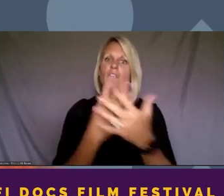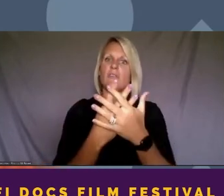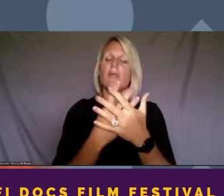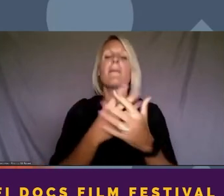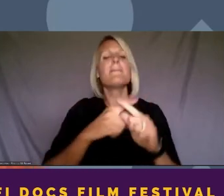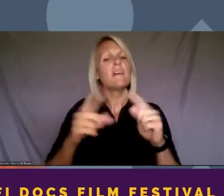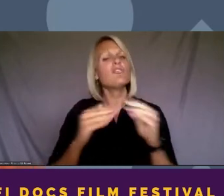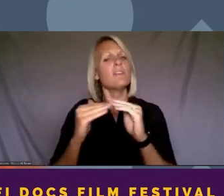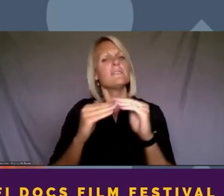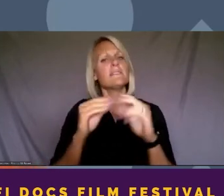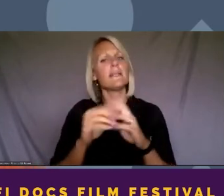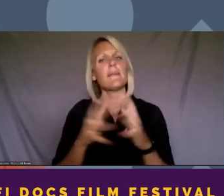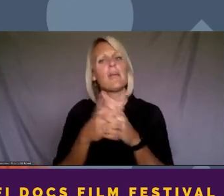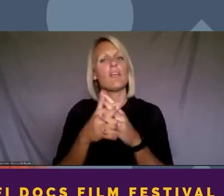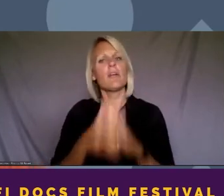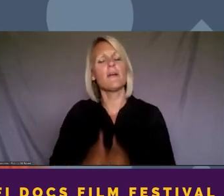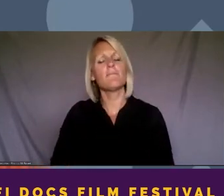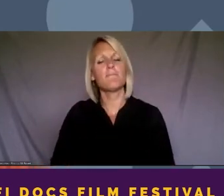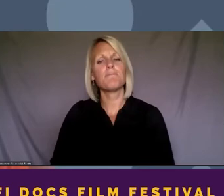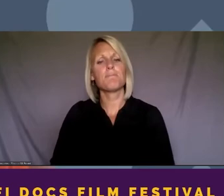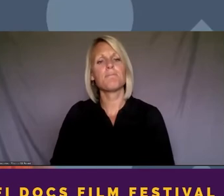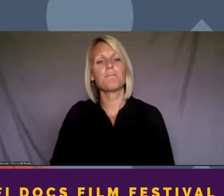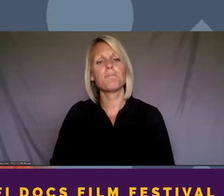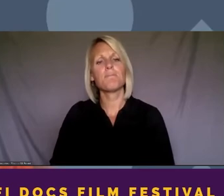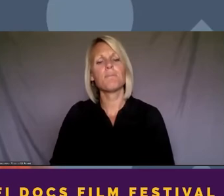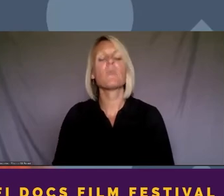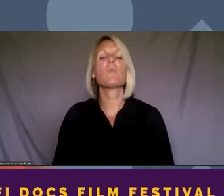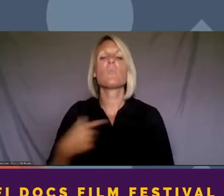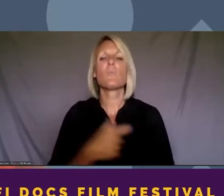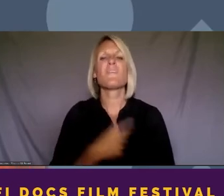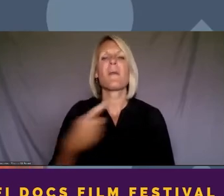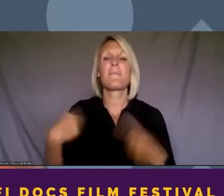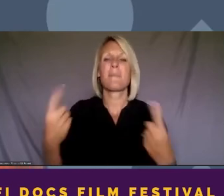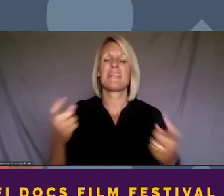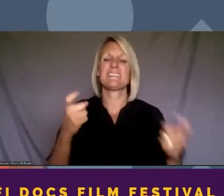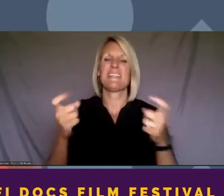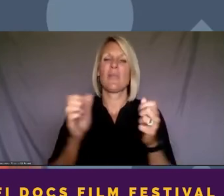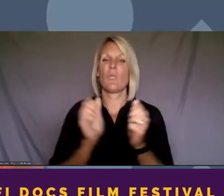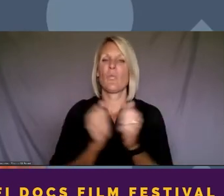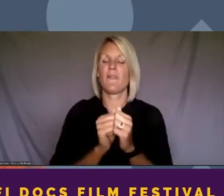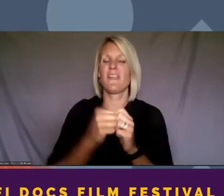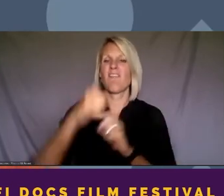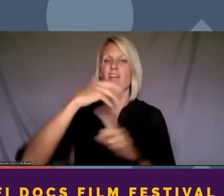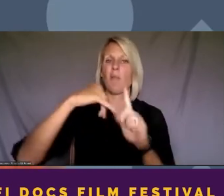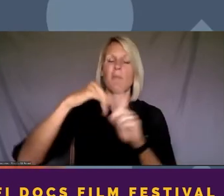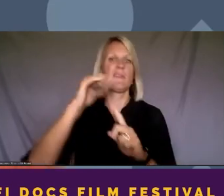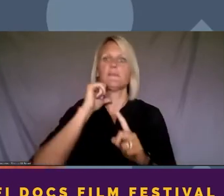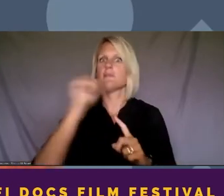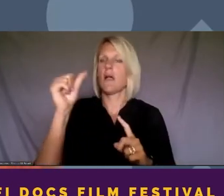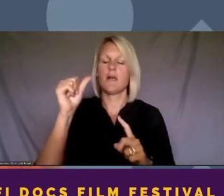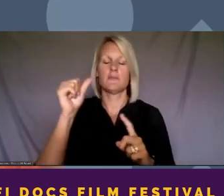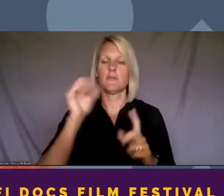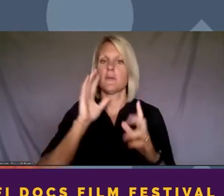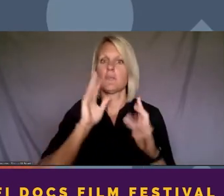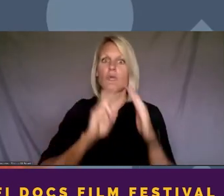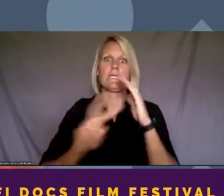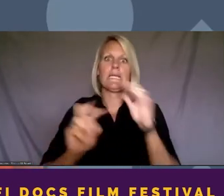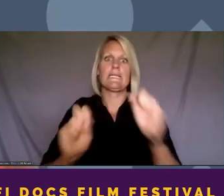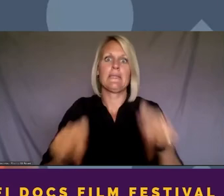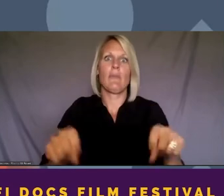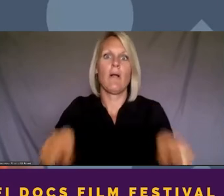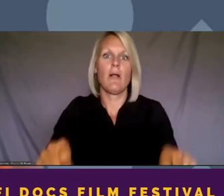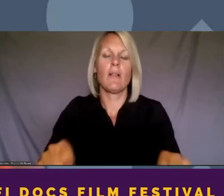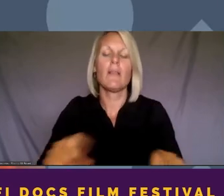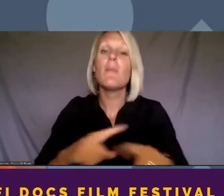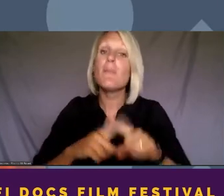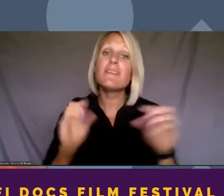We've actually been dealing with a climate that is unpredictable, but one thing that we can predict is that the needle will not move unless we actually